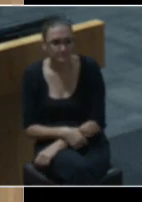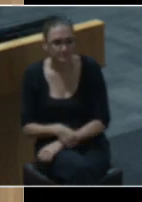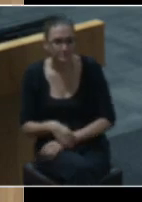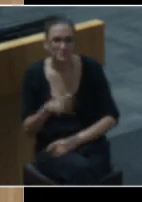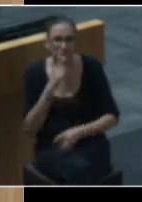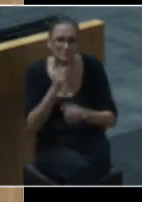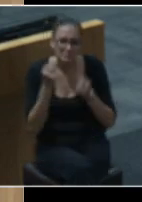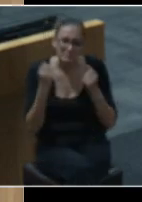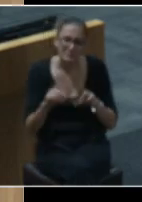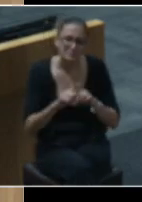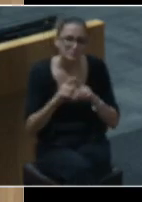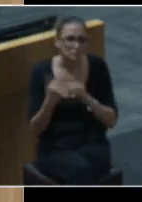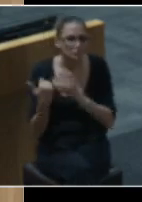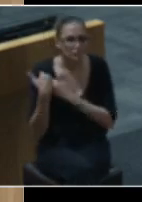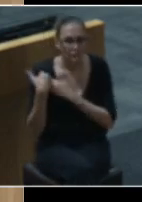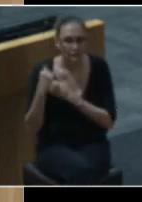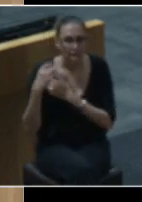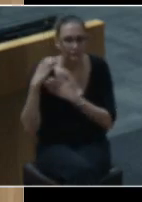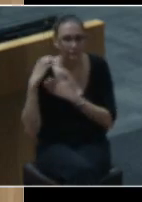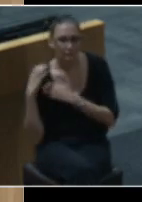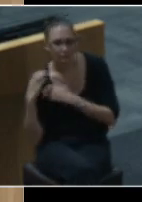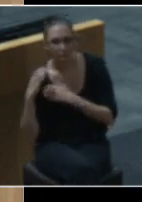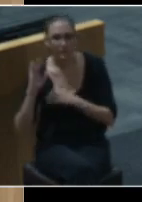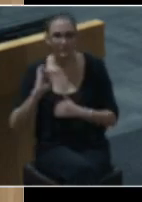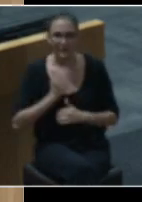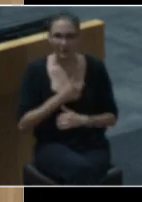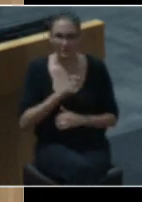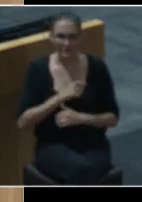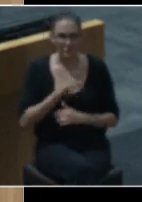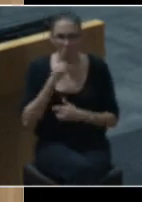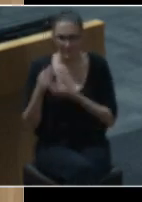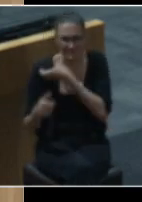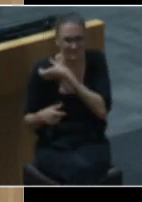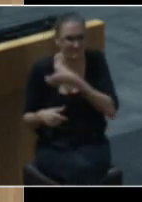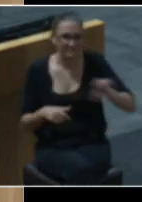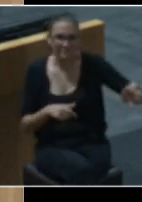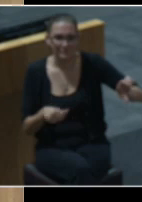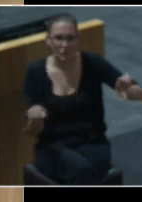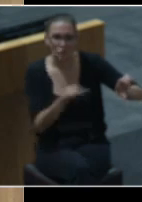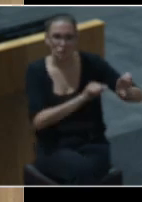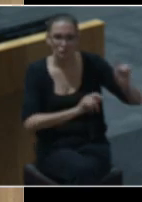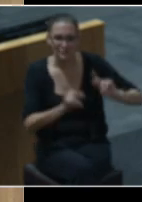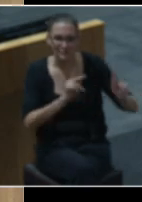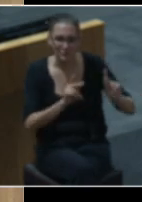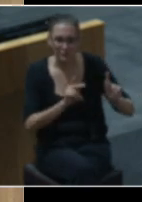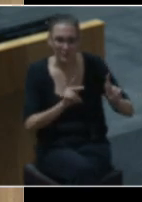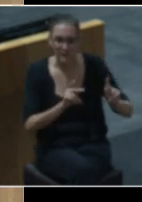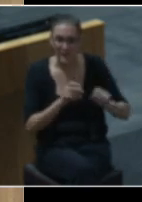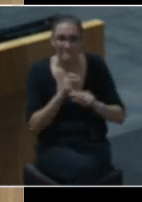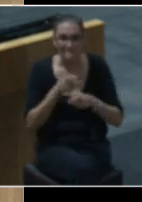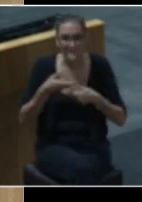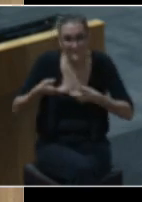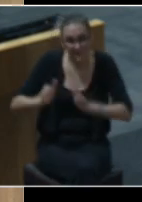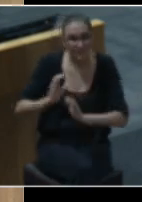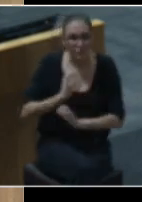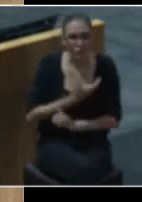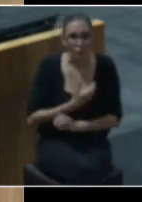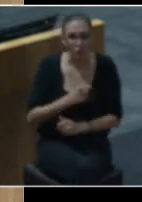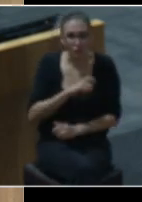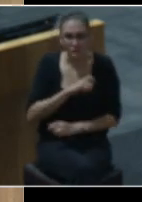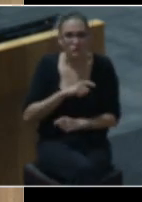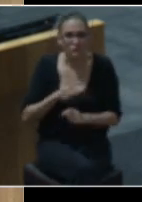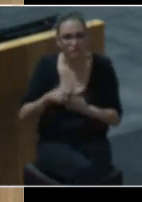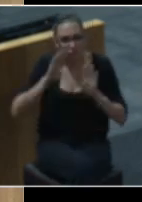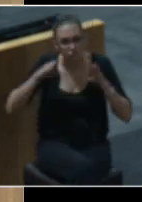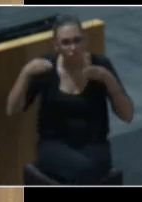responsibilities currently shouldered by our police officers that could be taken on by others, allowing our officers to focus on their core mission